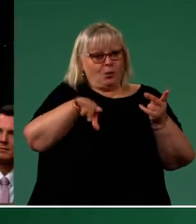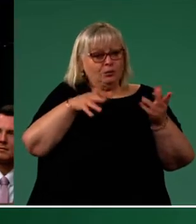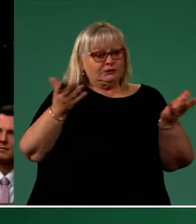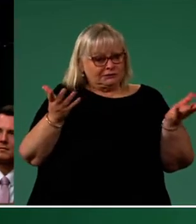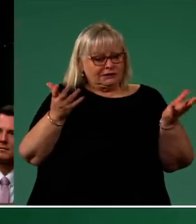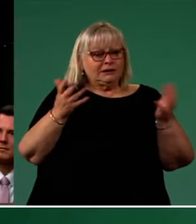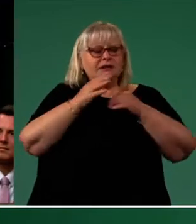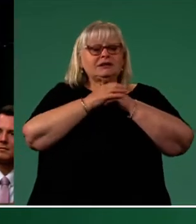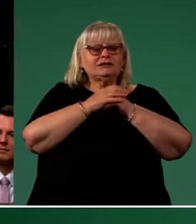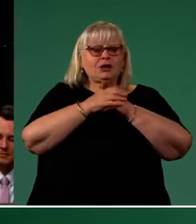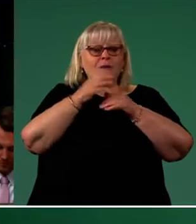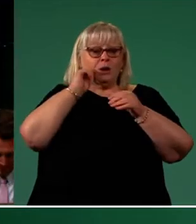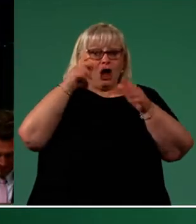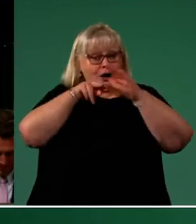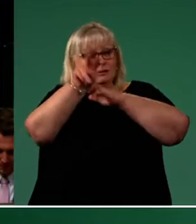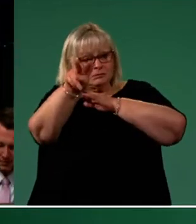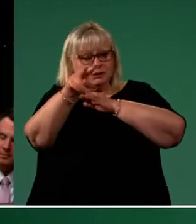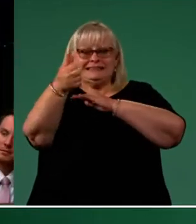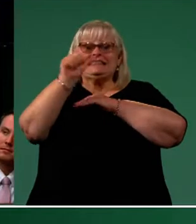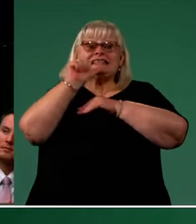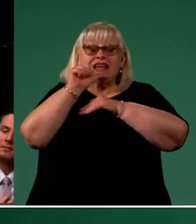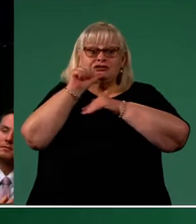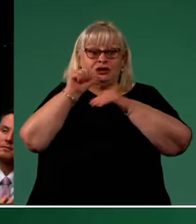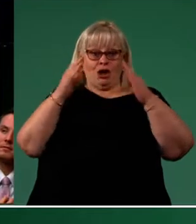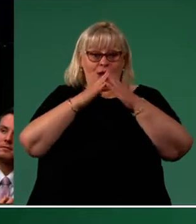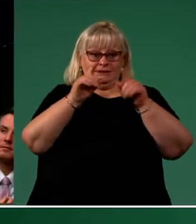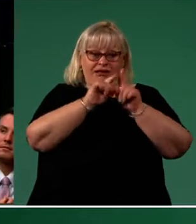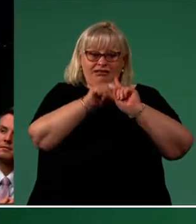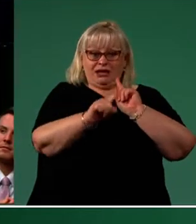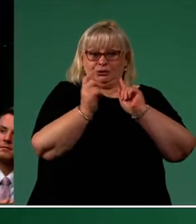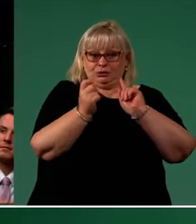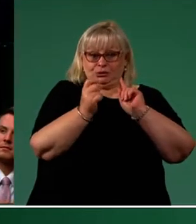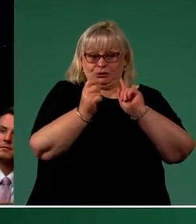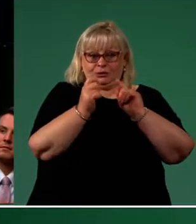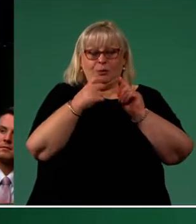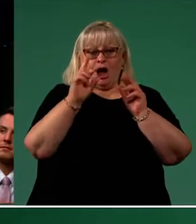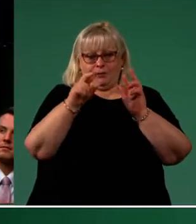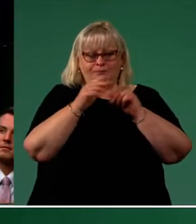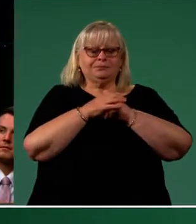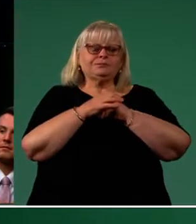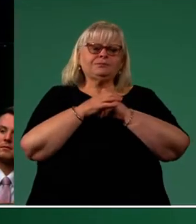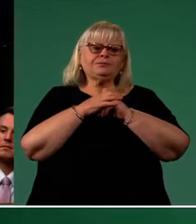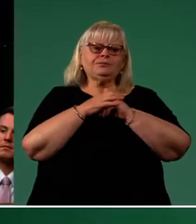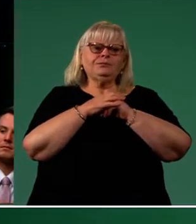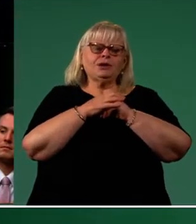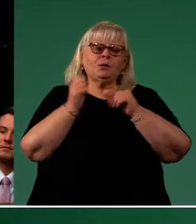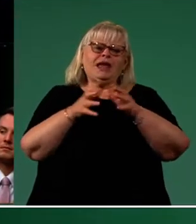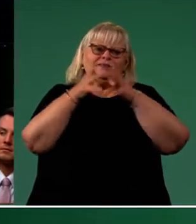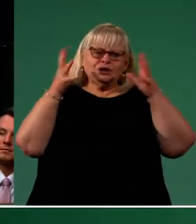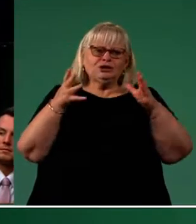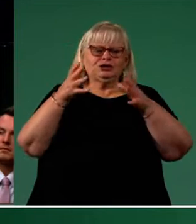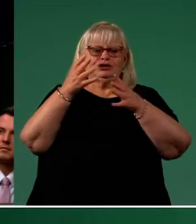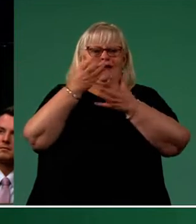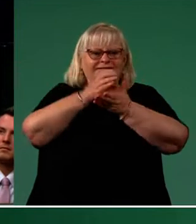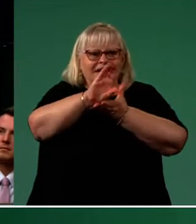Ryde is projected to own 600 affordable rental homes due to this policy and of course we implemented huge investments